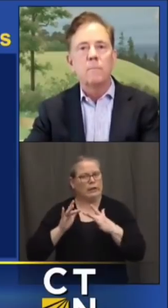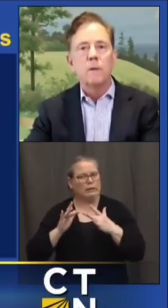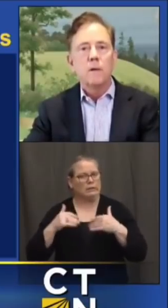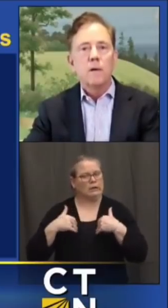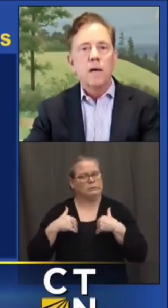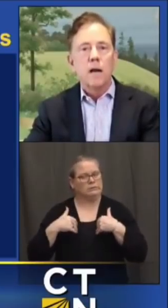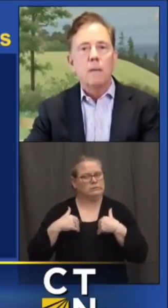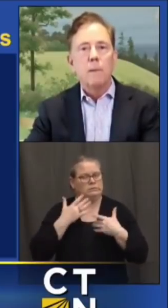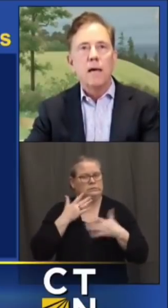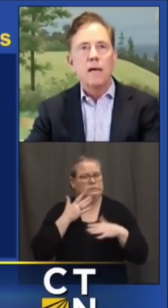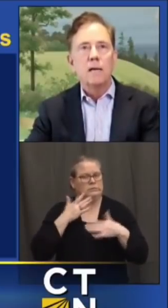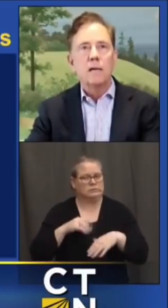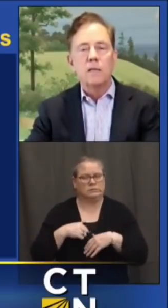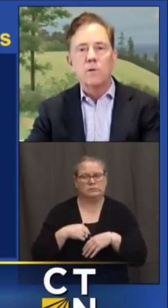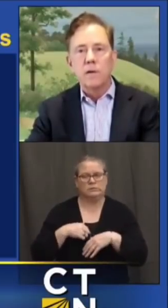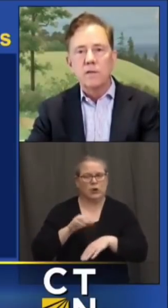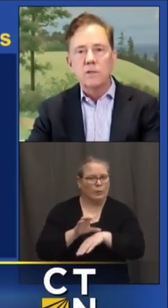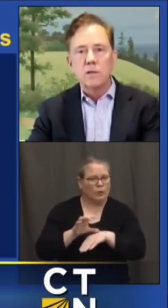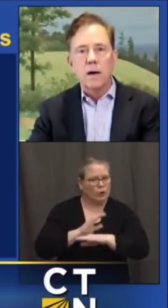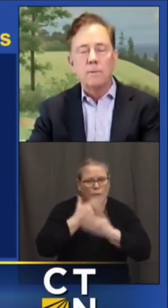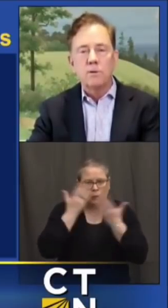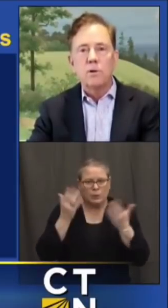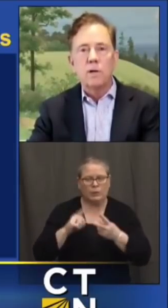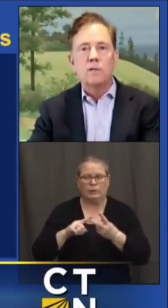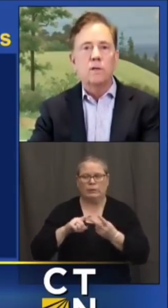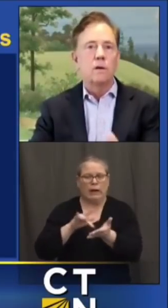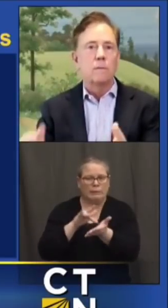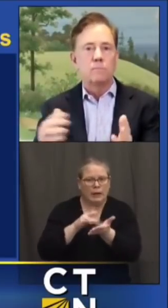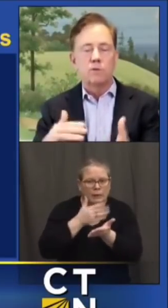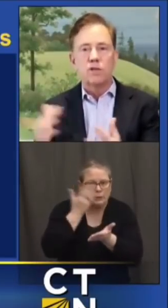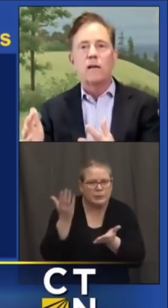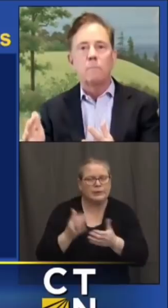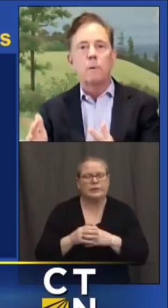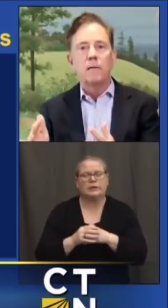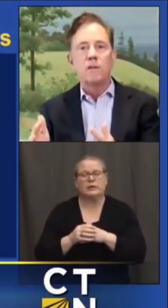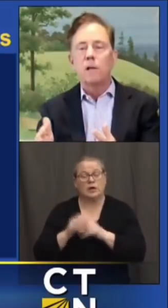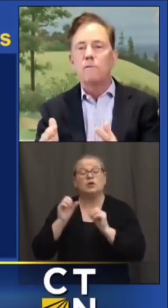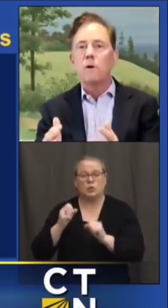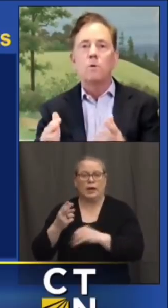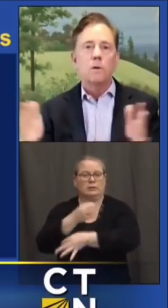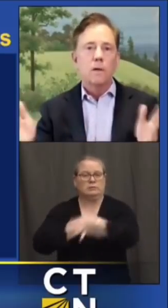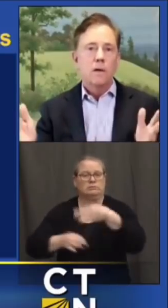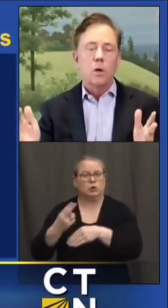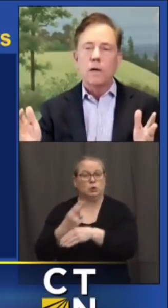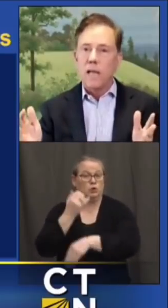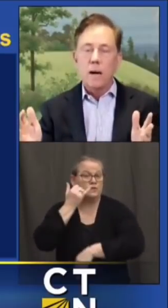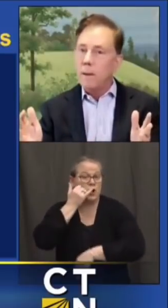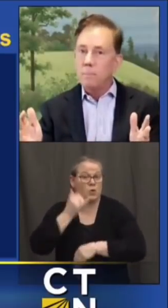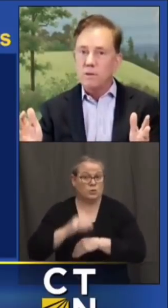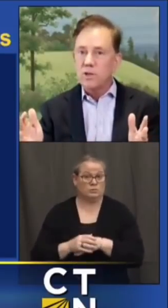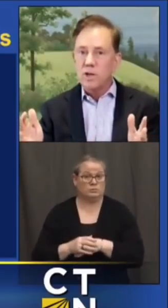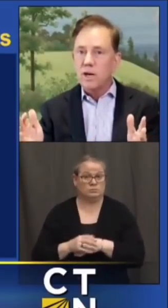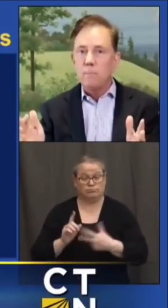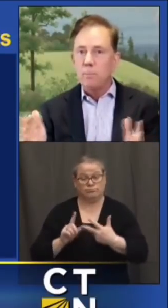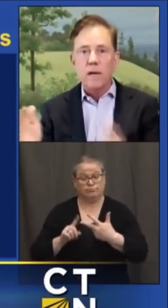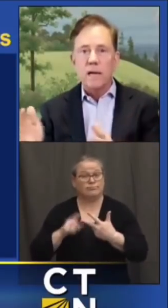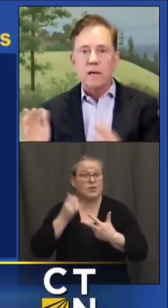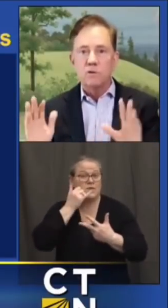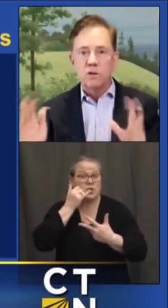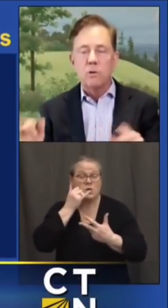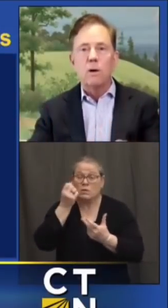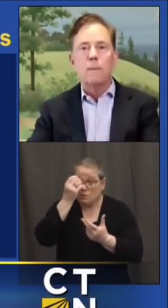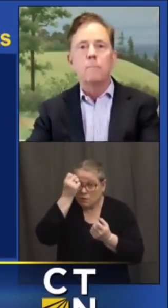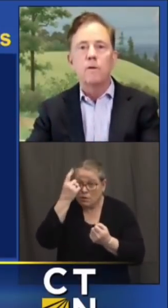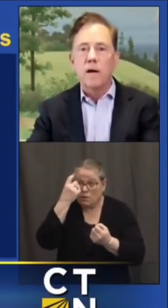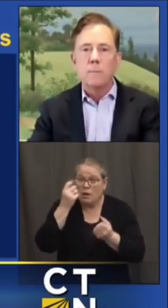um an ipad there is an opportunity to um sign up by telephone look a lot of people are signing up right now